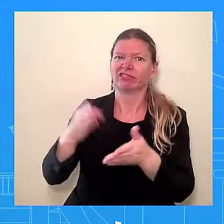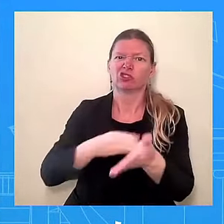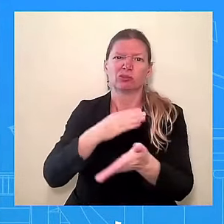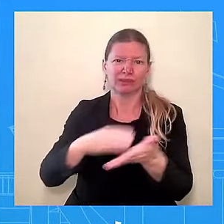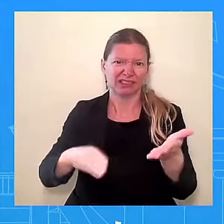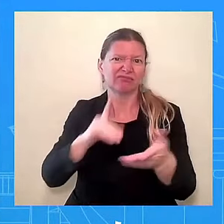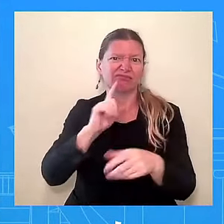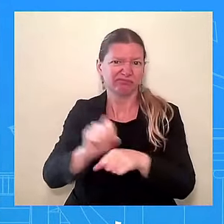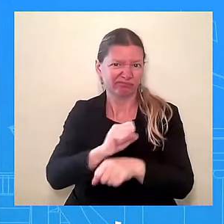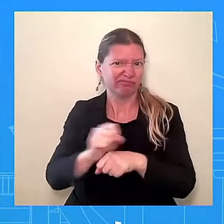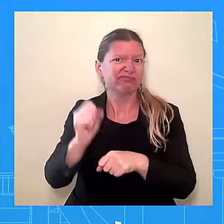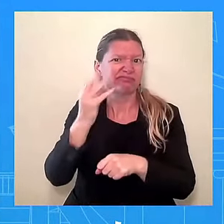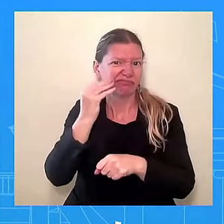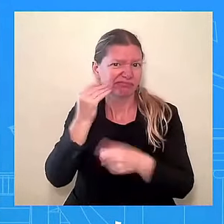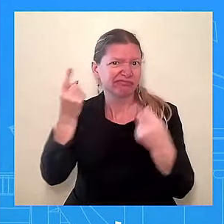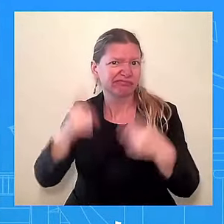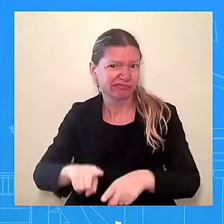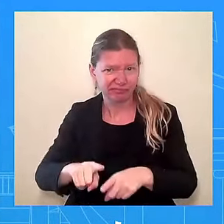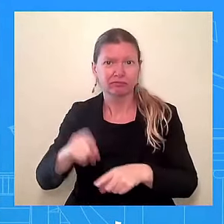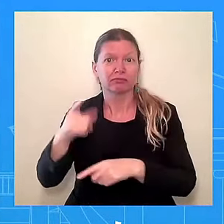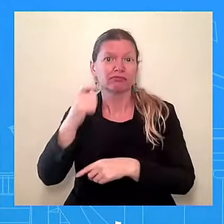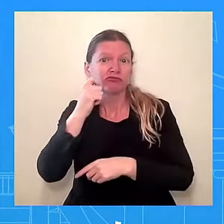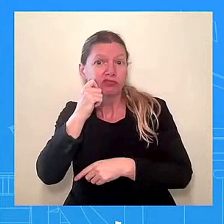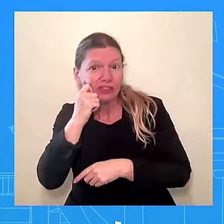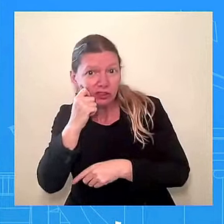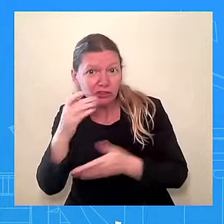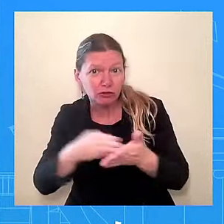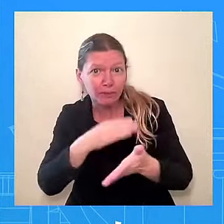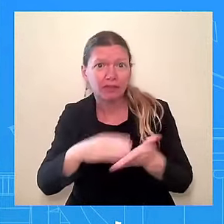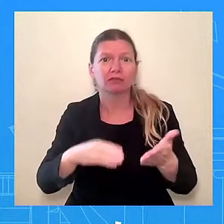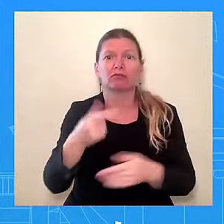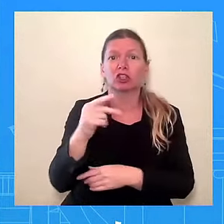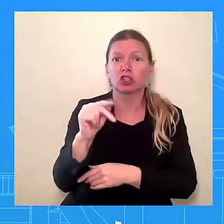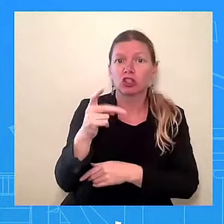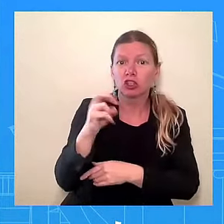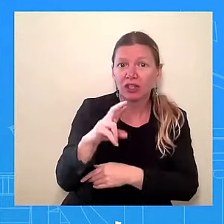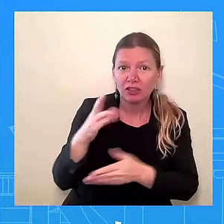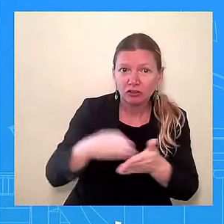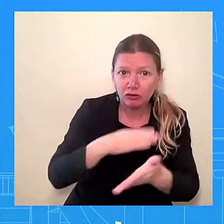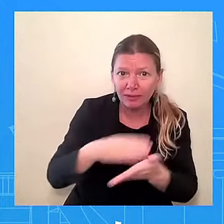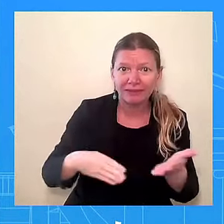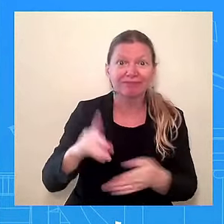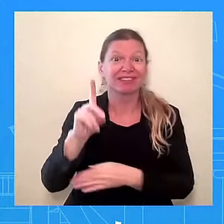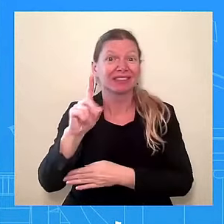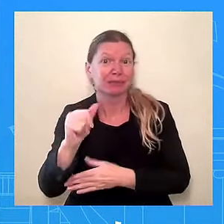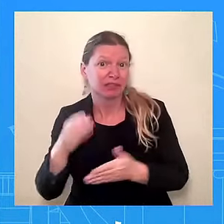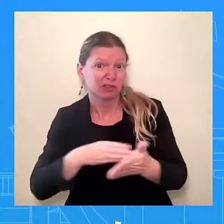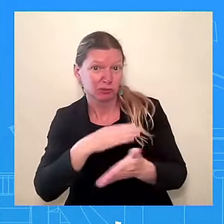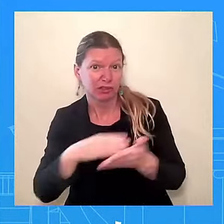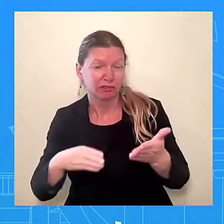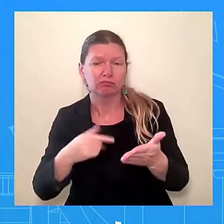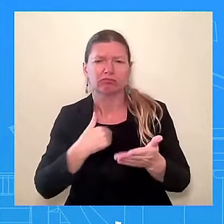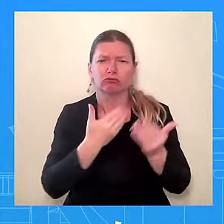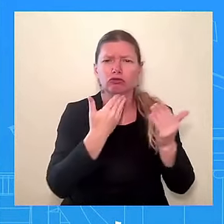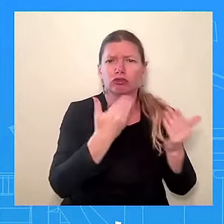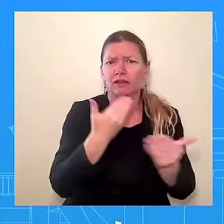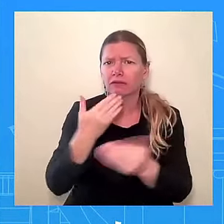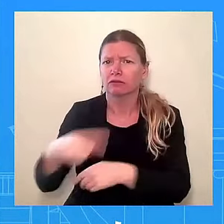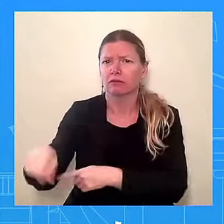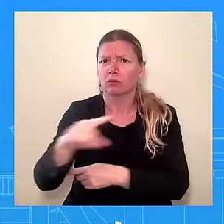time to complete applications, and in doing so, relived their stories, which I know for many was not an easy task.